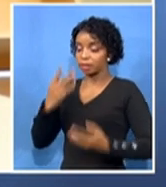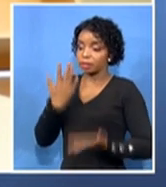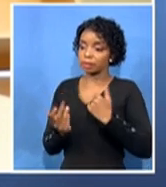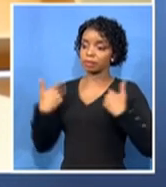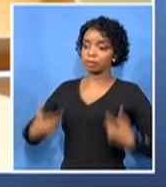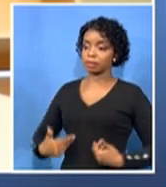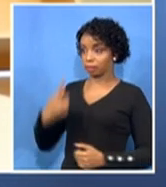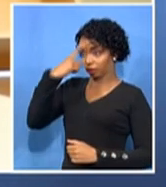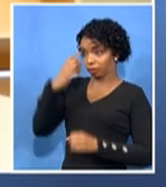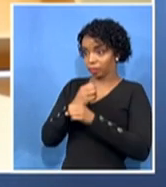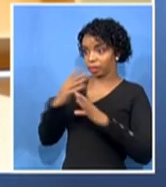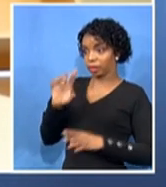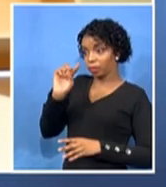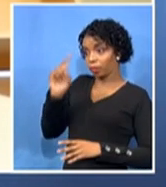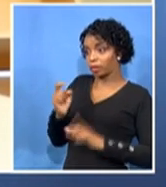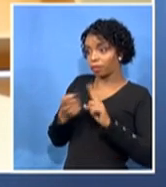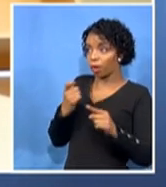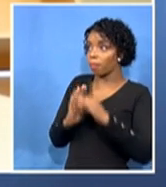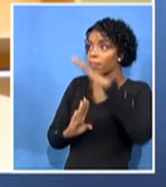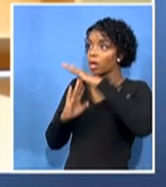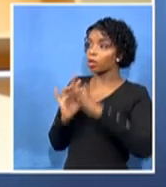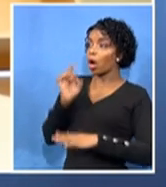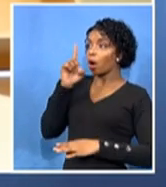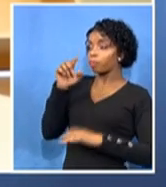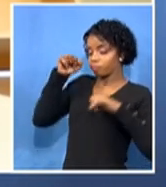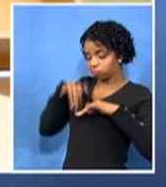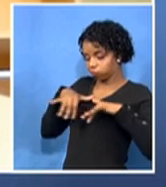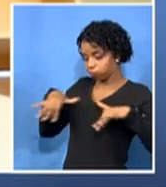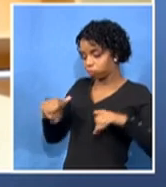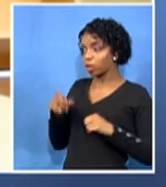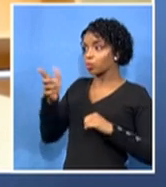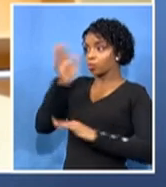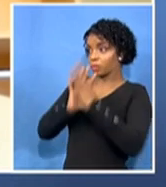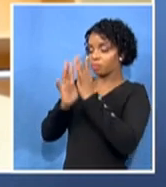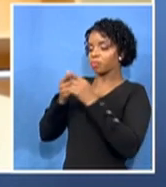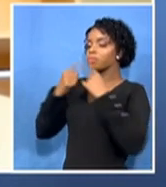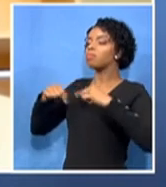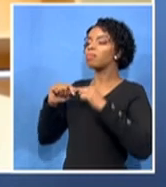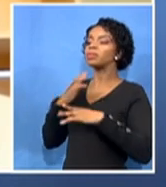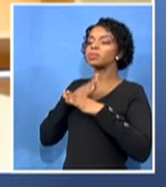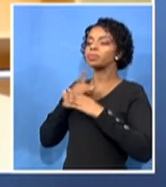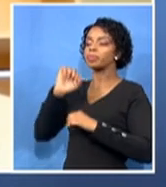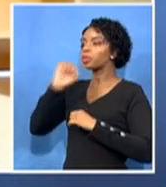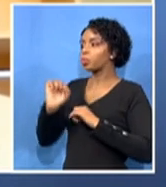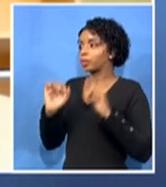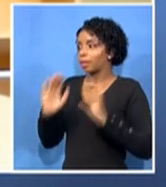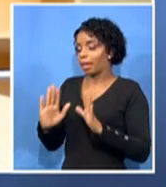us a bit more about your work and how have you been able to come up with 90% prediction outcomes?